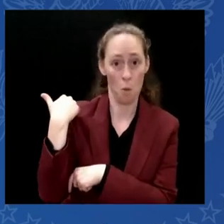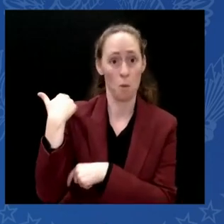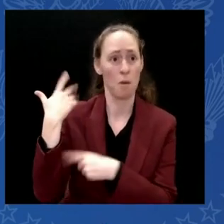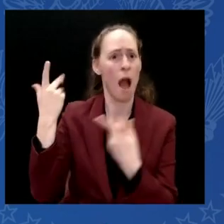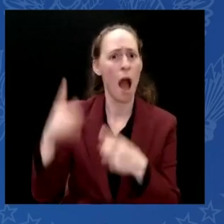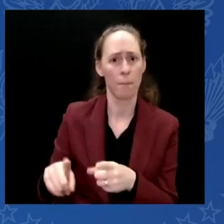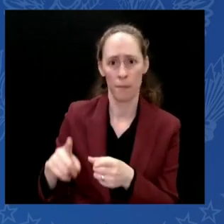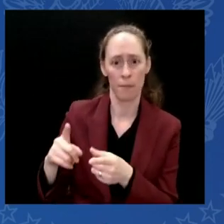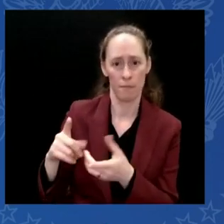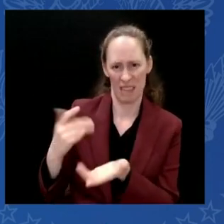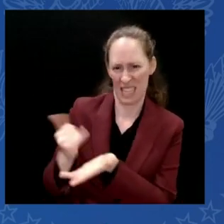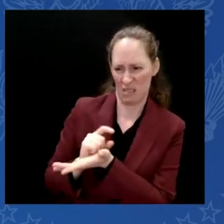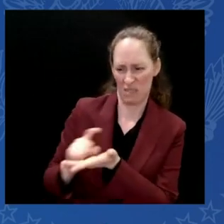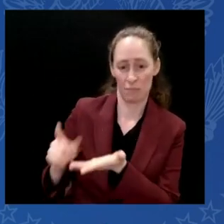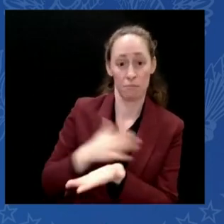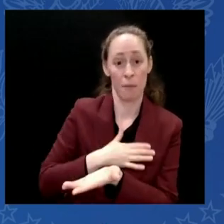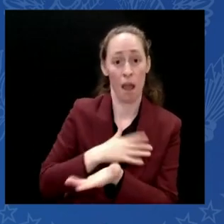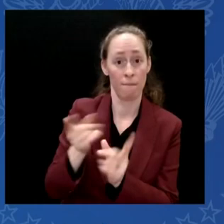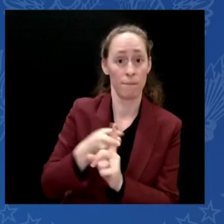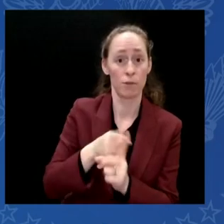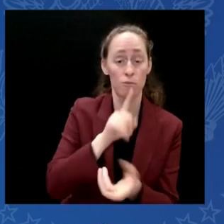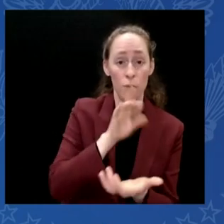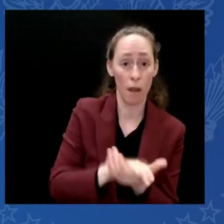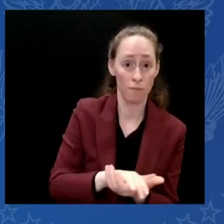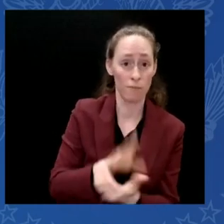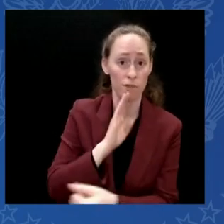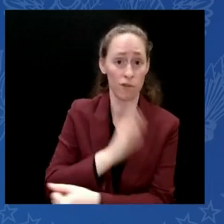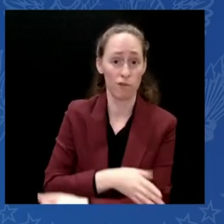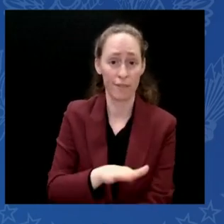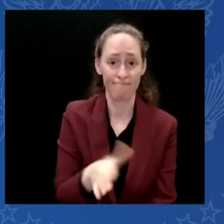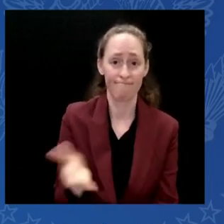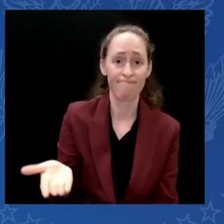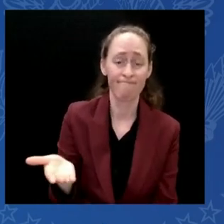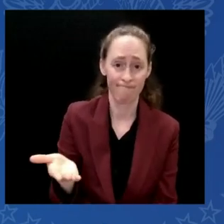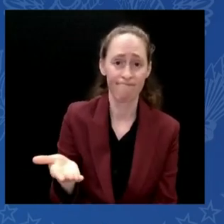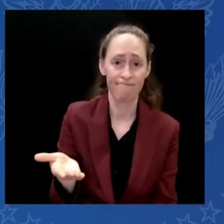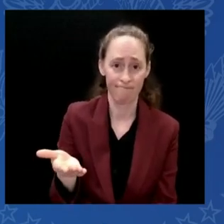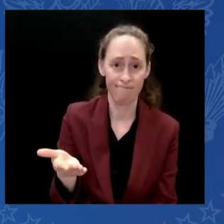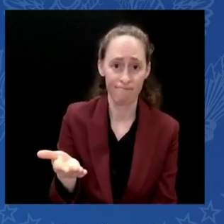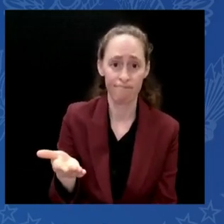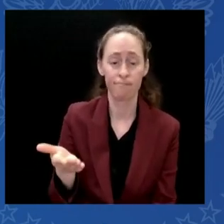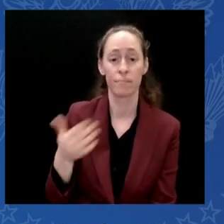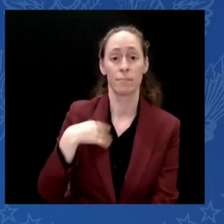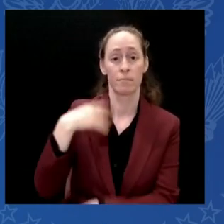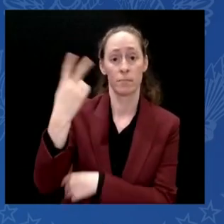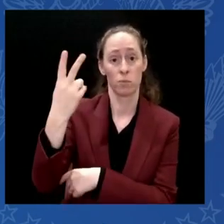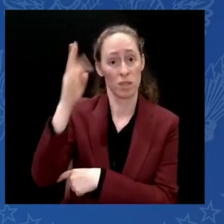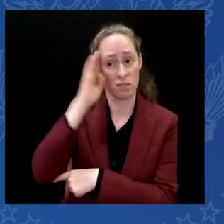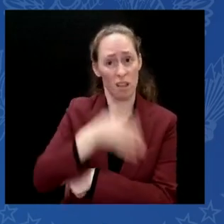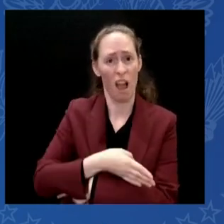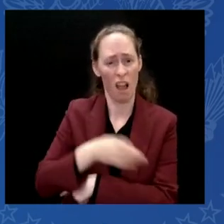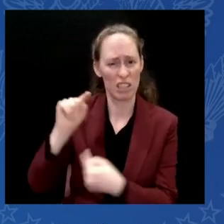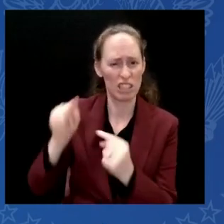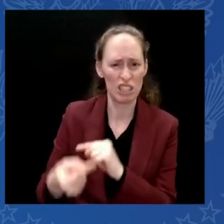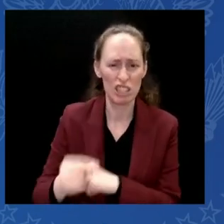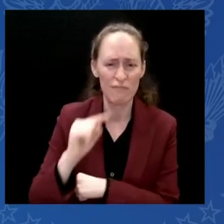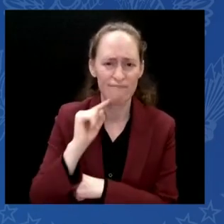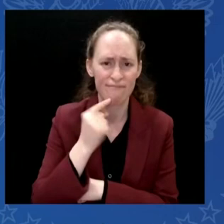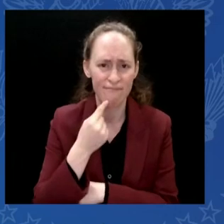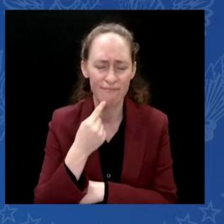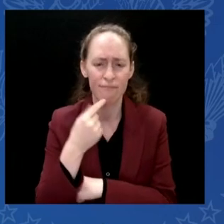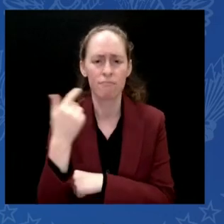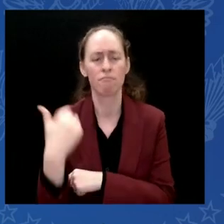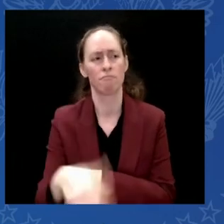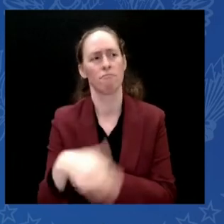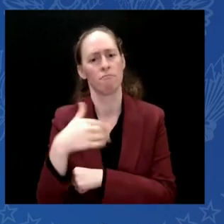tree. I know how hard this time of year can be. But here's what I learned long ago. No